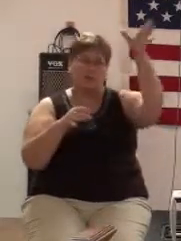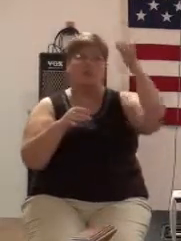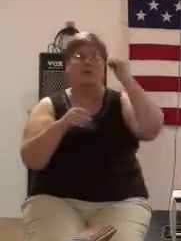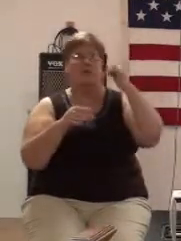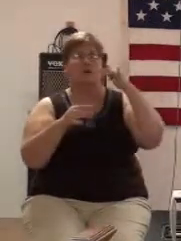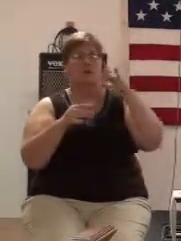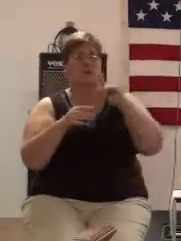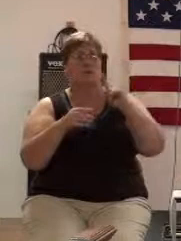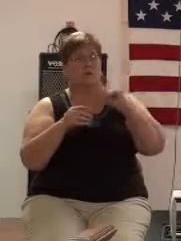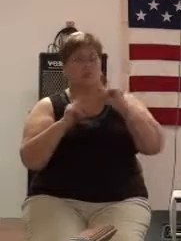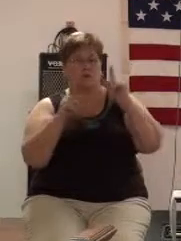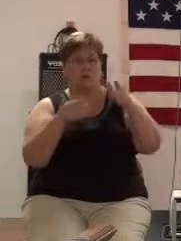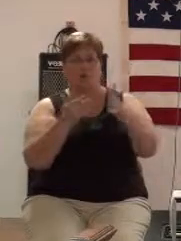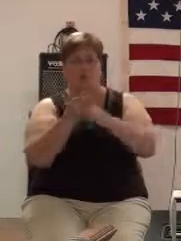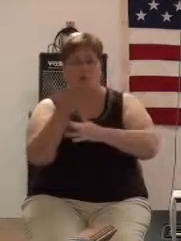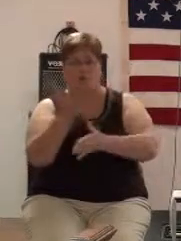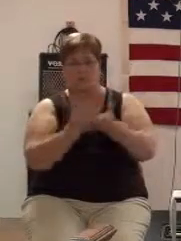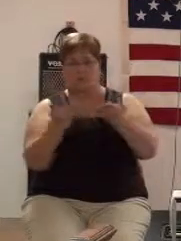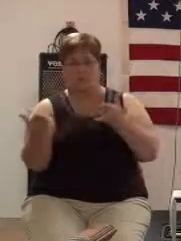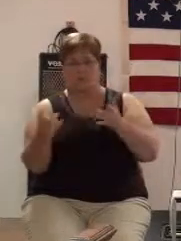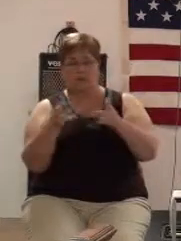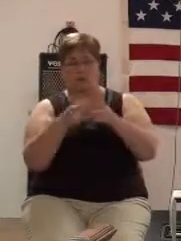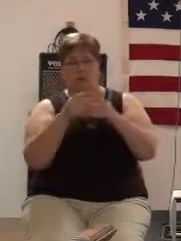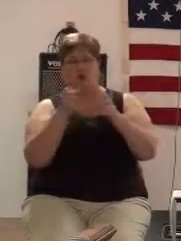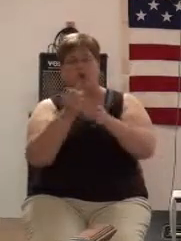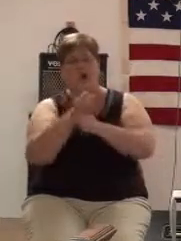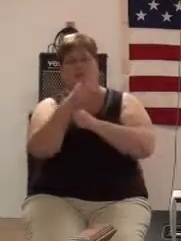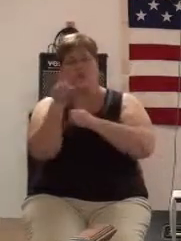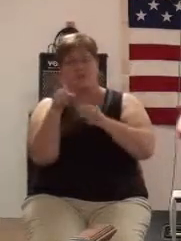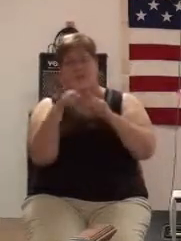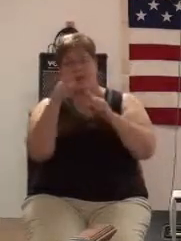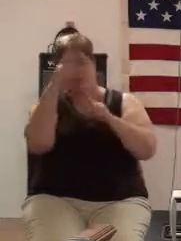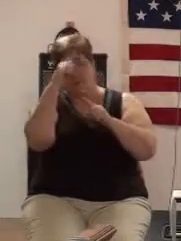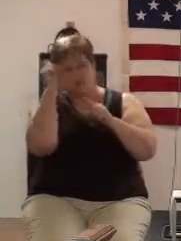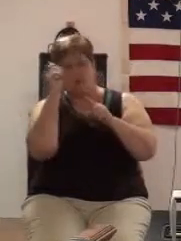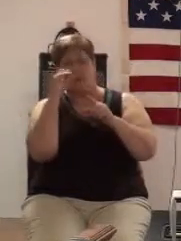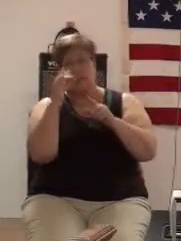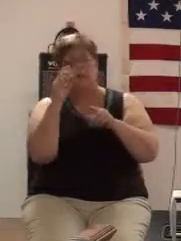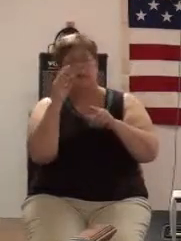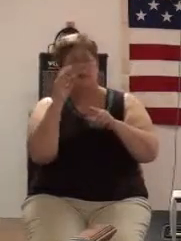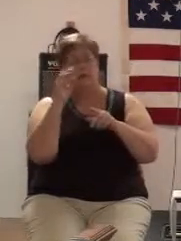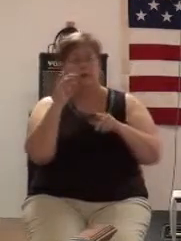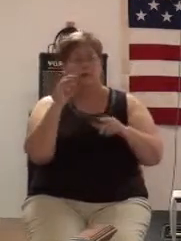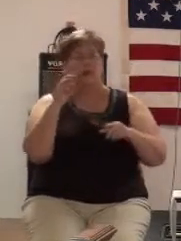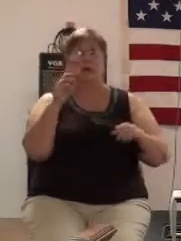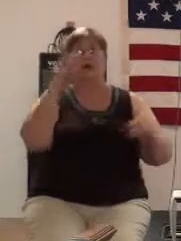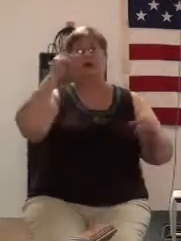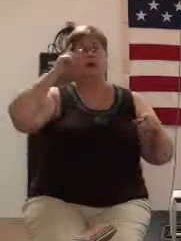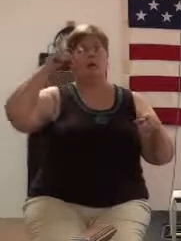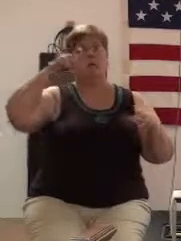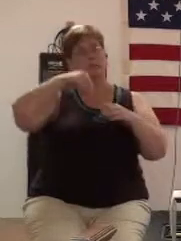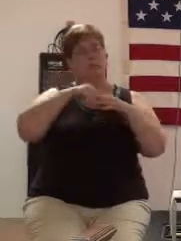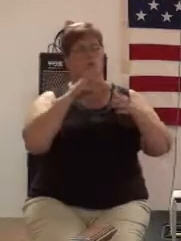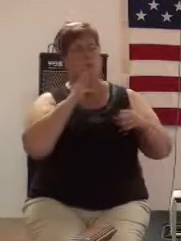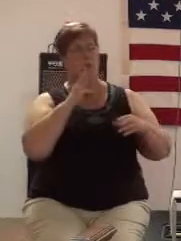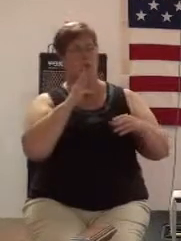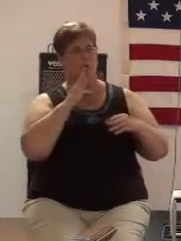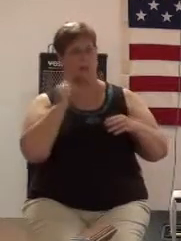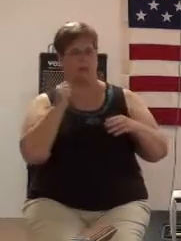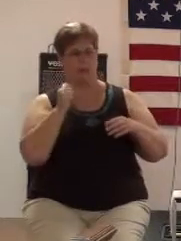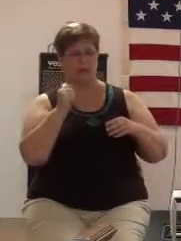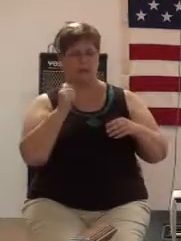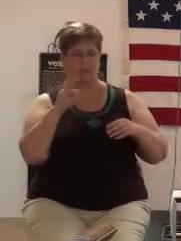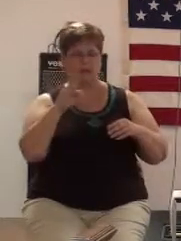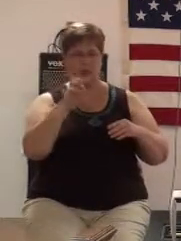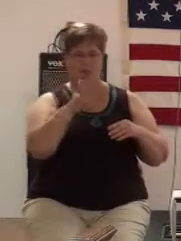he had to go through some things to get there but because he was in water that he flowed